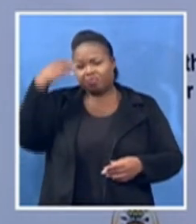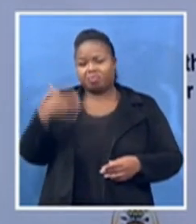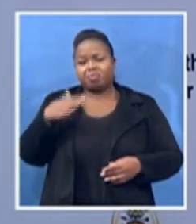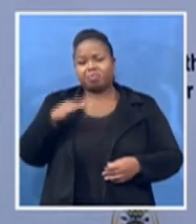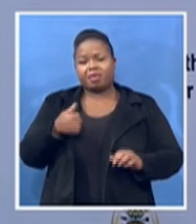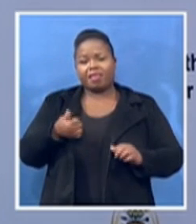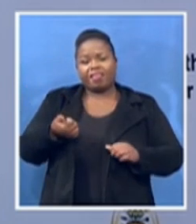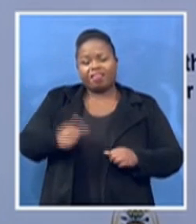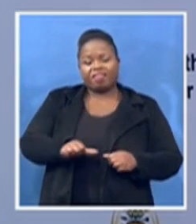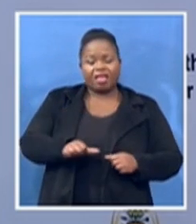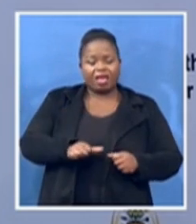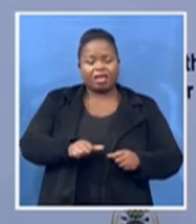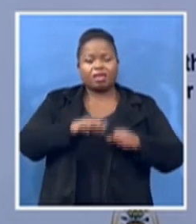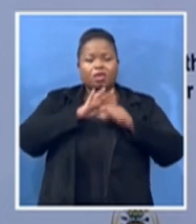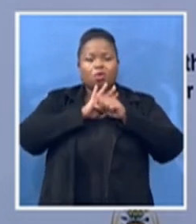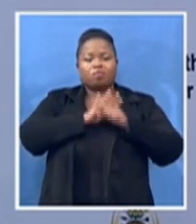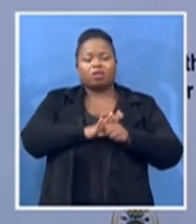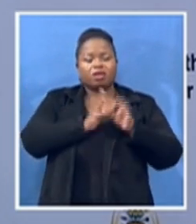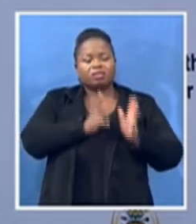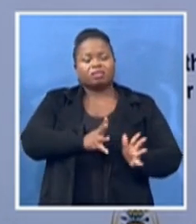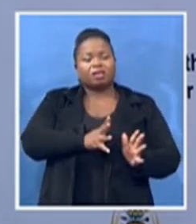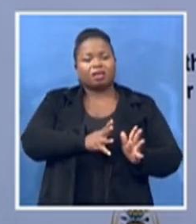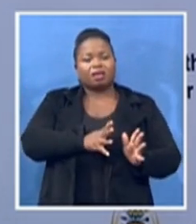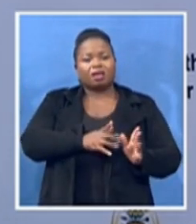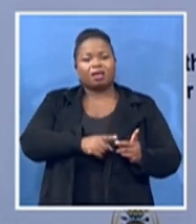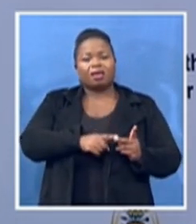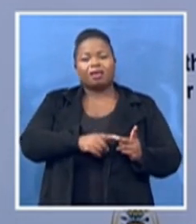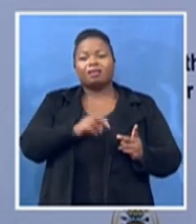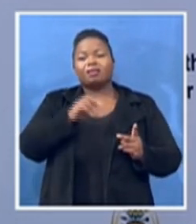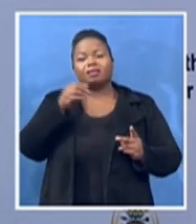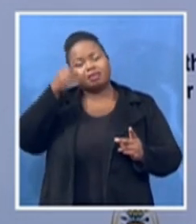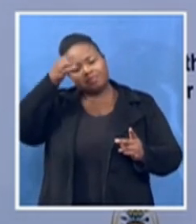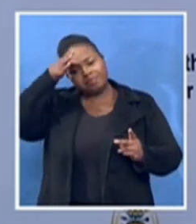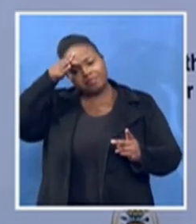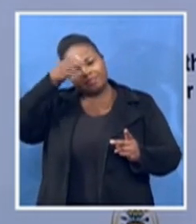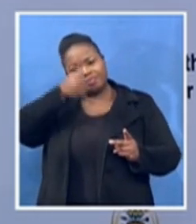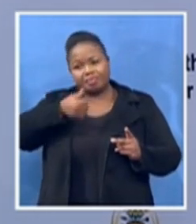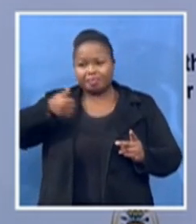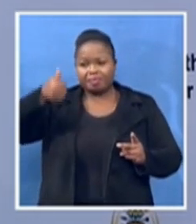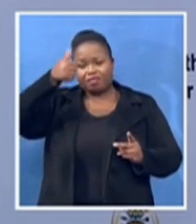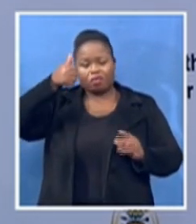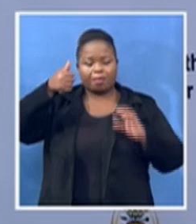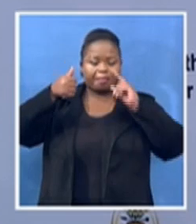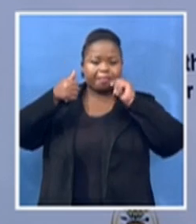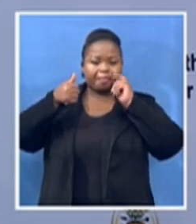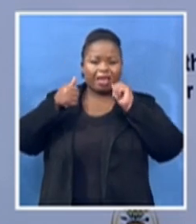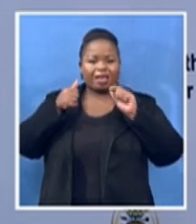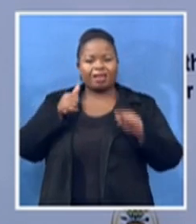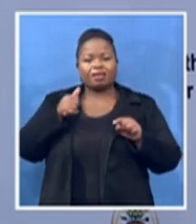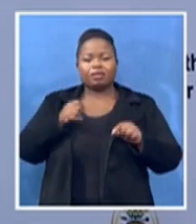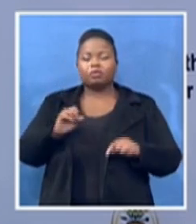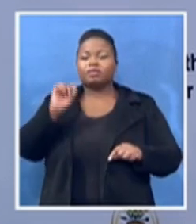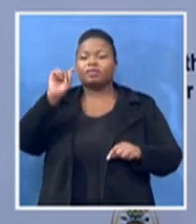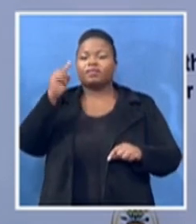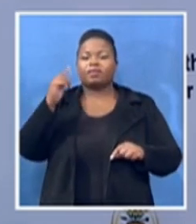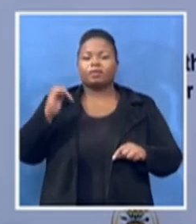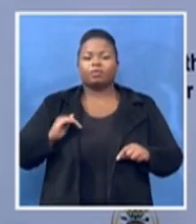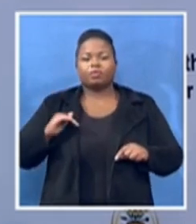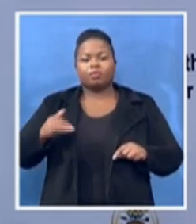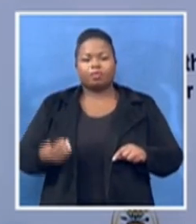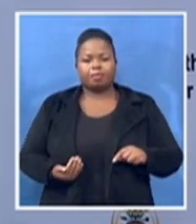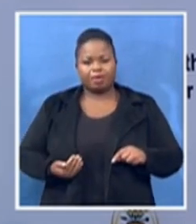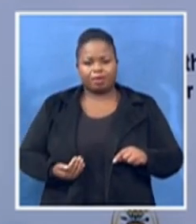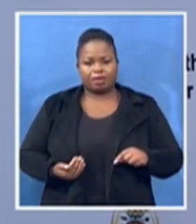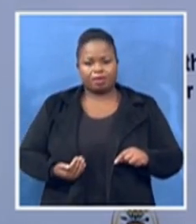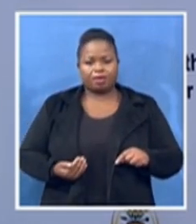her own ilk. She became the first woman in Africa to graduate particularly